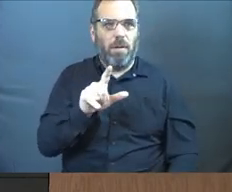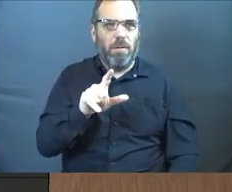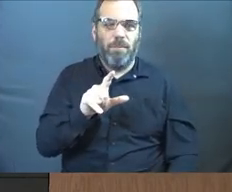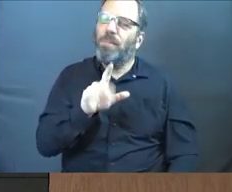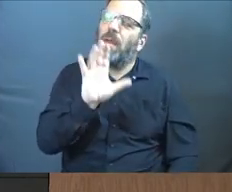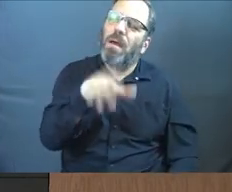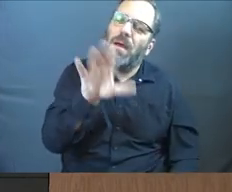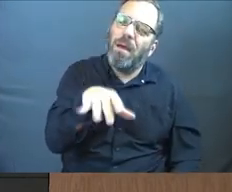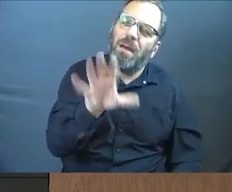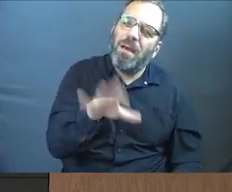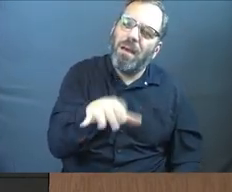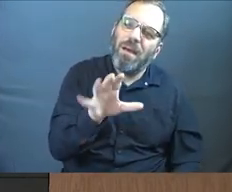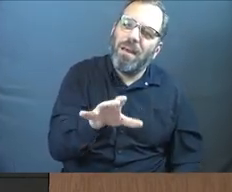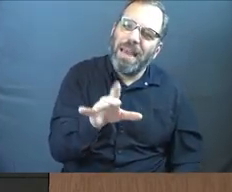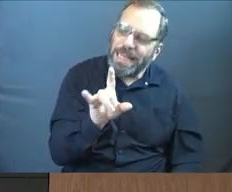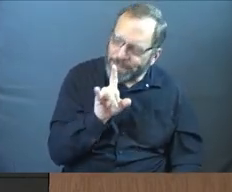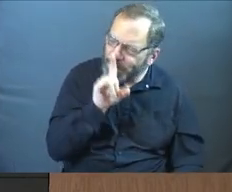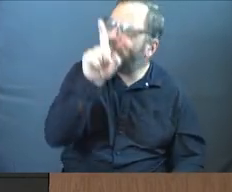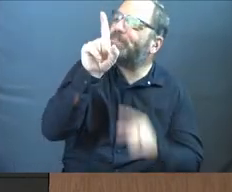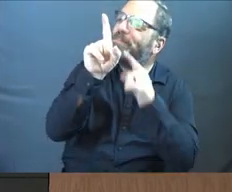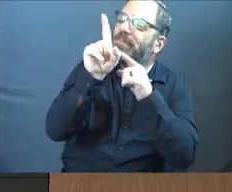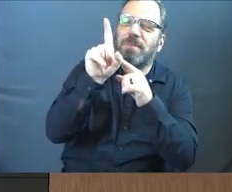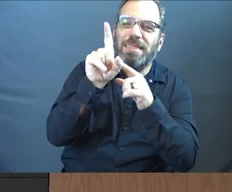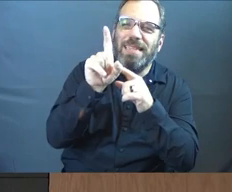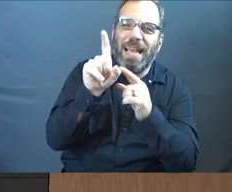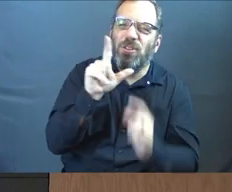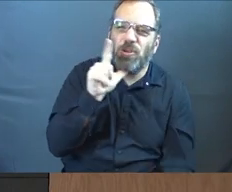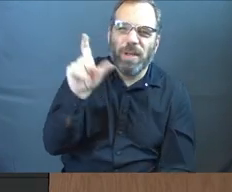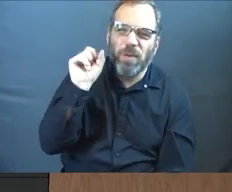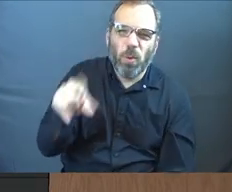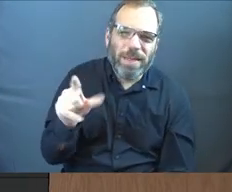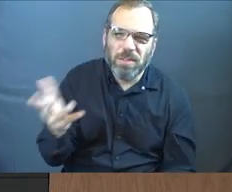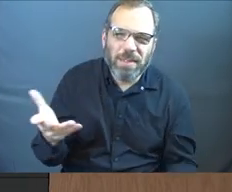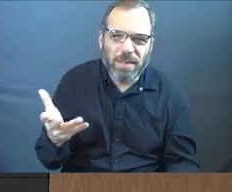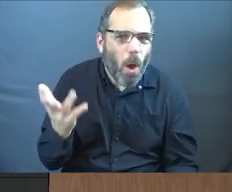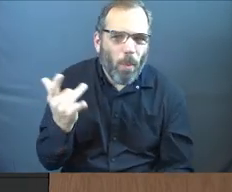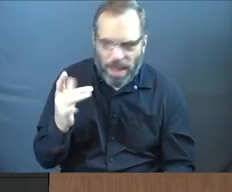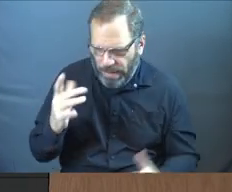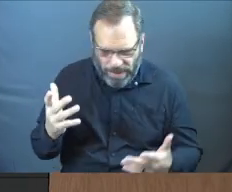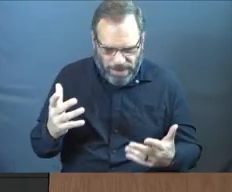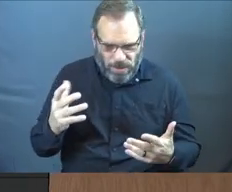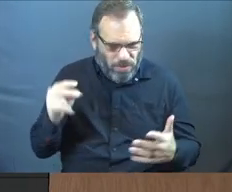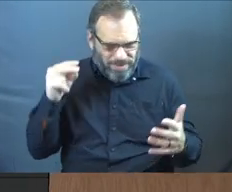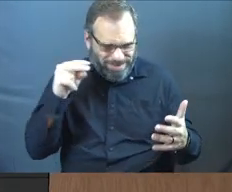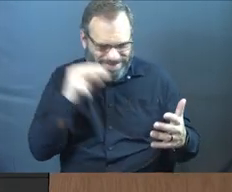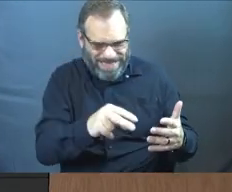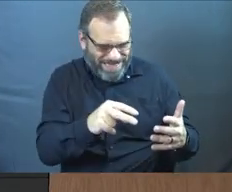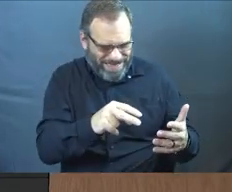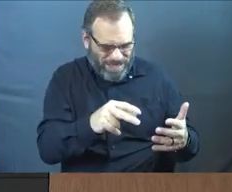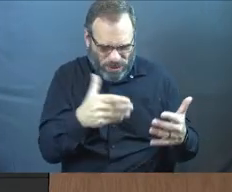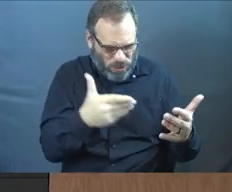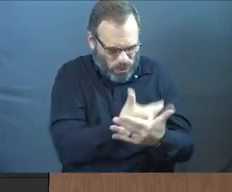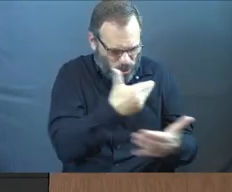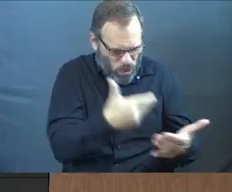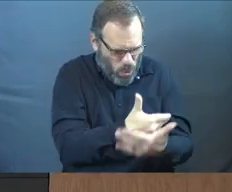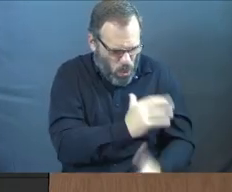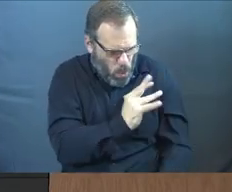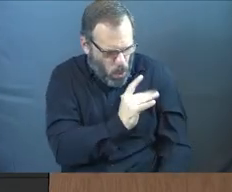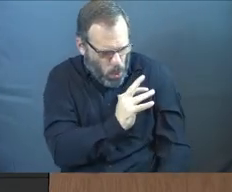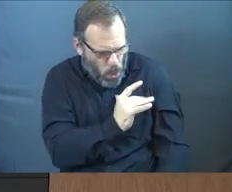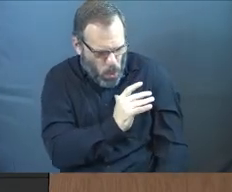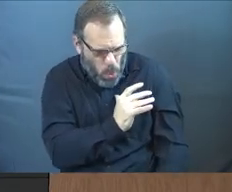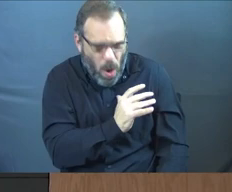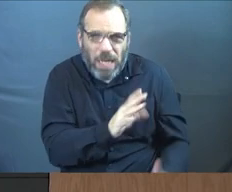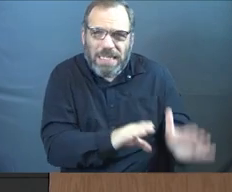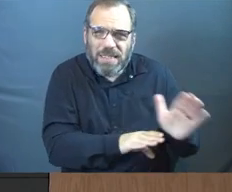now. It's a snobbery that we don't even question, that sometimes we look at just because something's new and modern, we